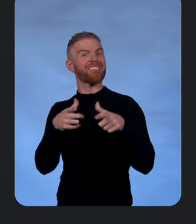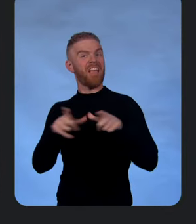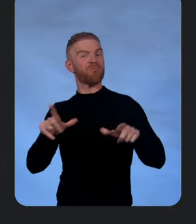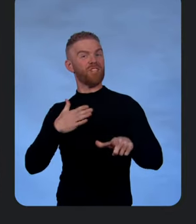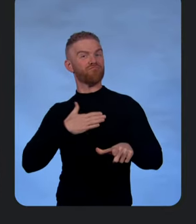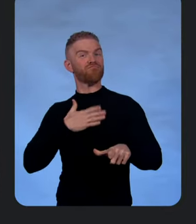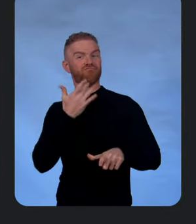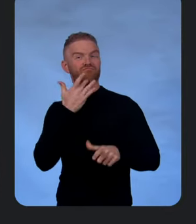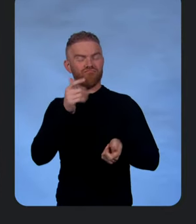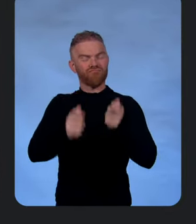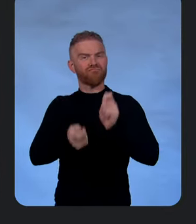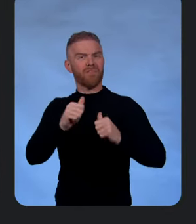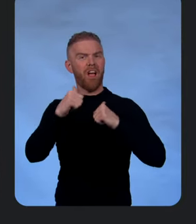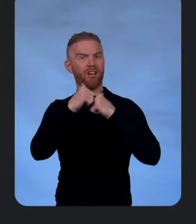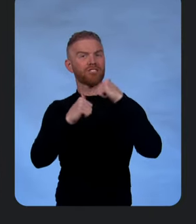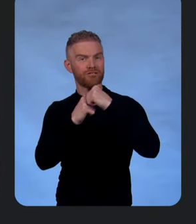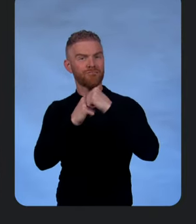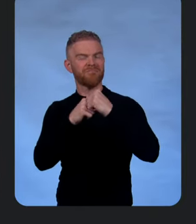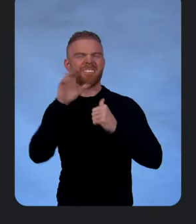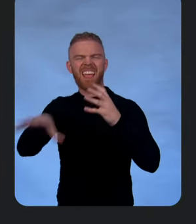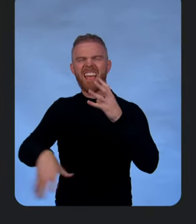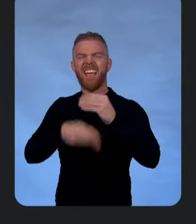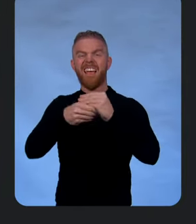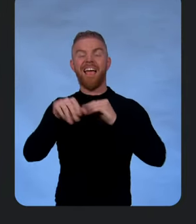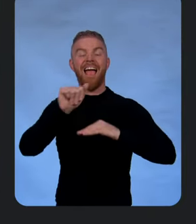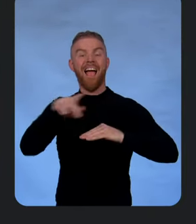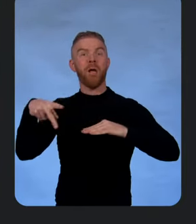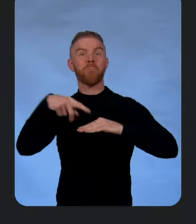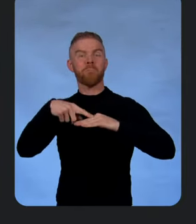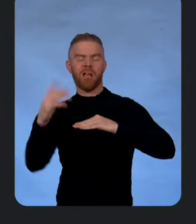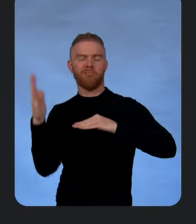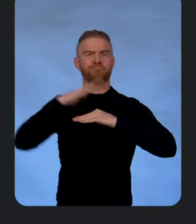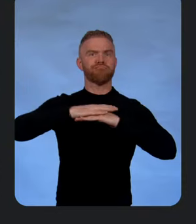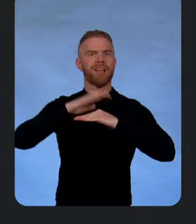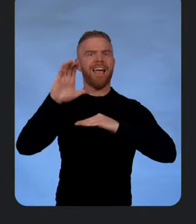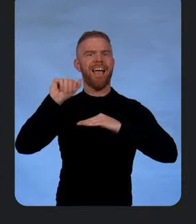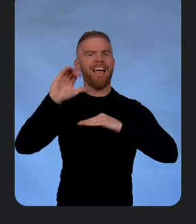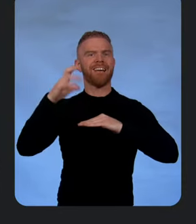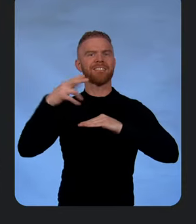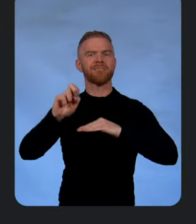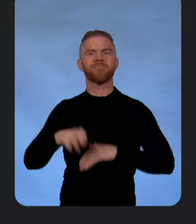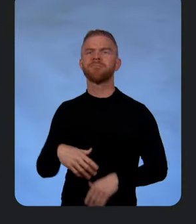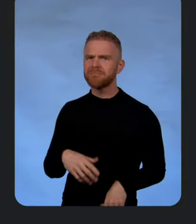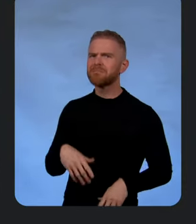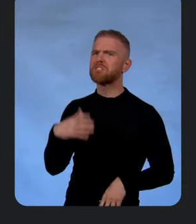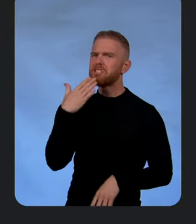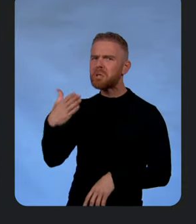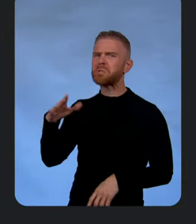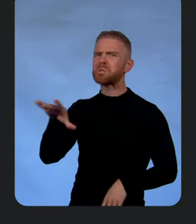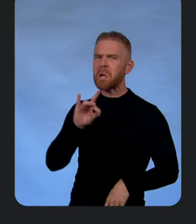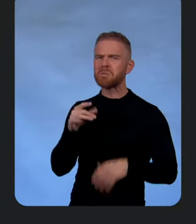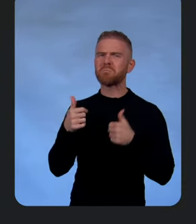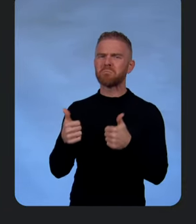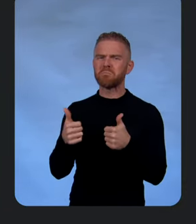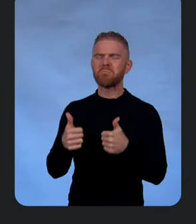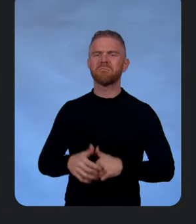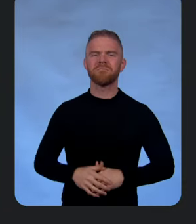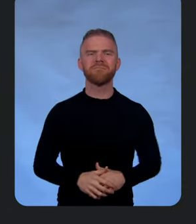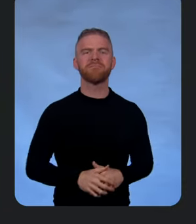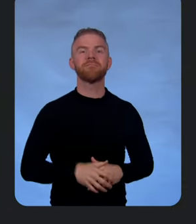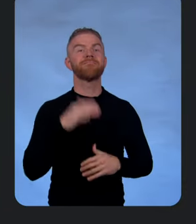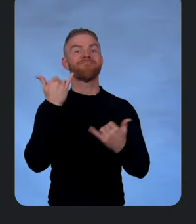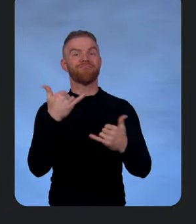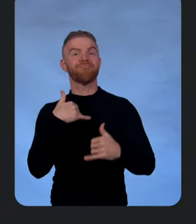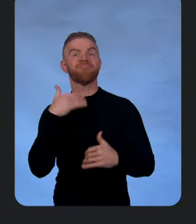architecture. Maybe we should add a cache layer to my app. You're making good choices. Then we simply hit